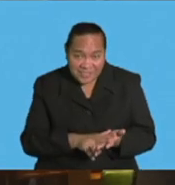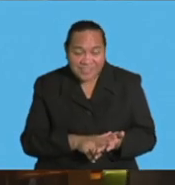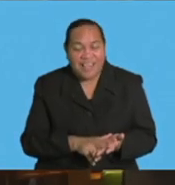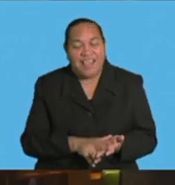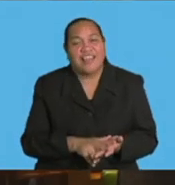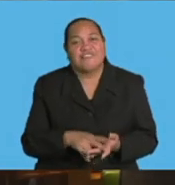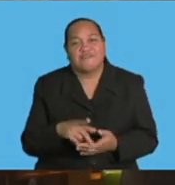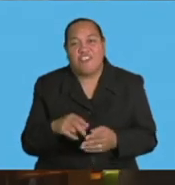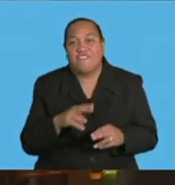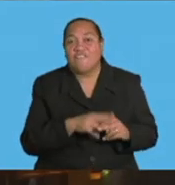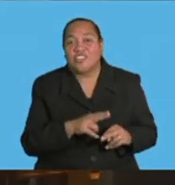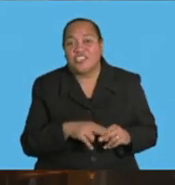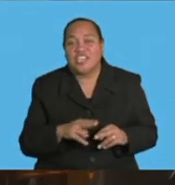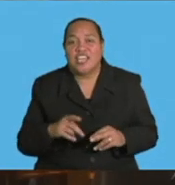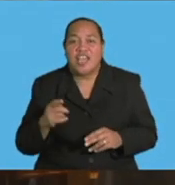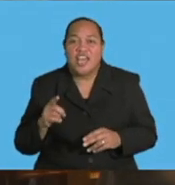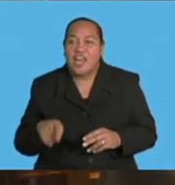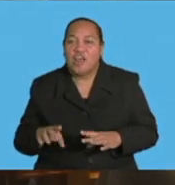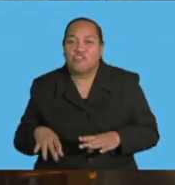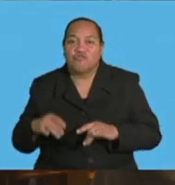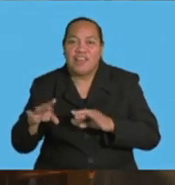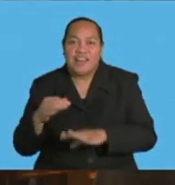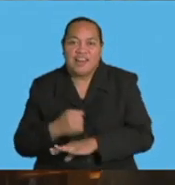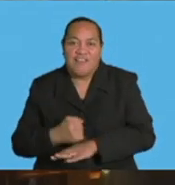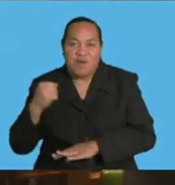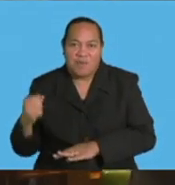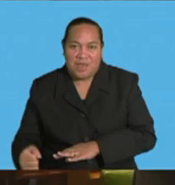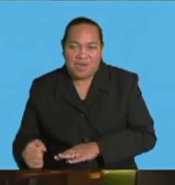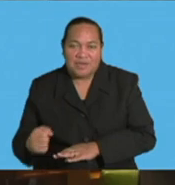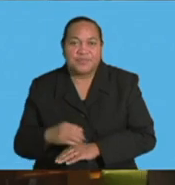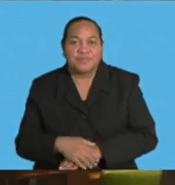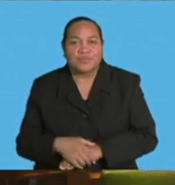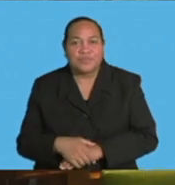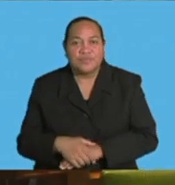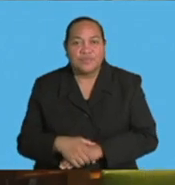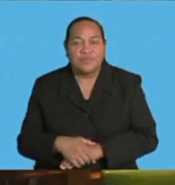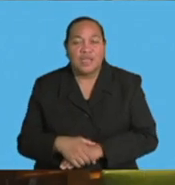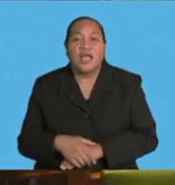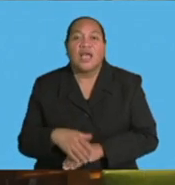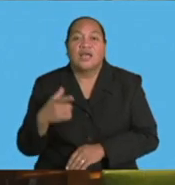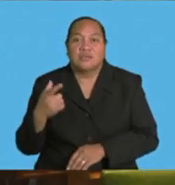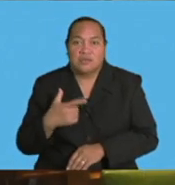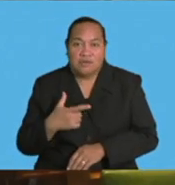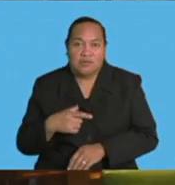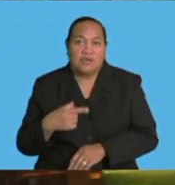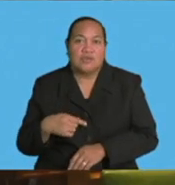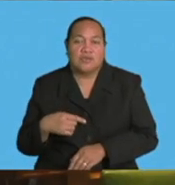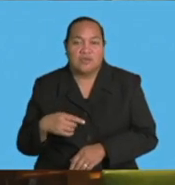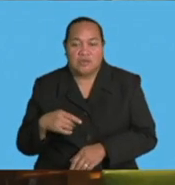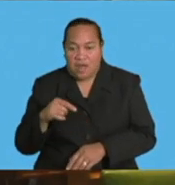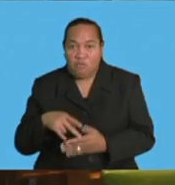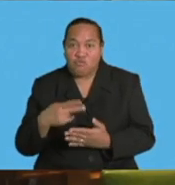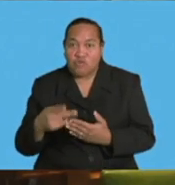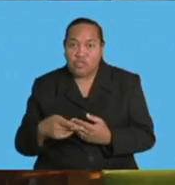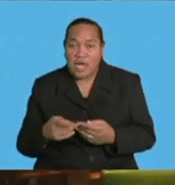between Fiji and the Australian Government. And that has brought the project